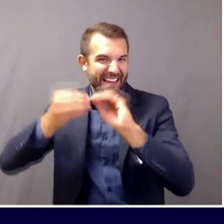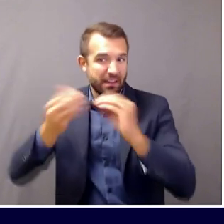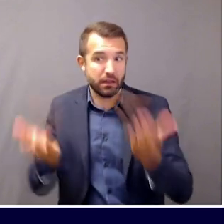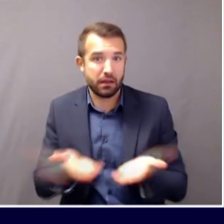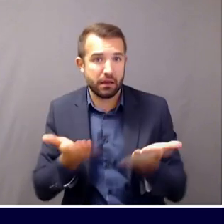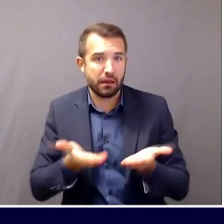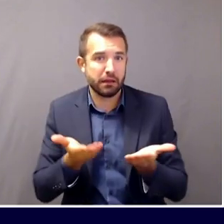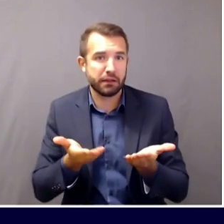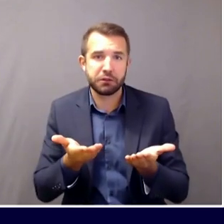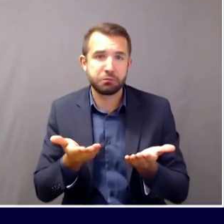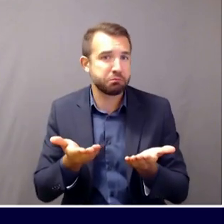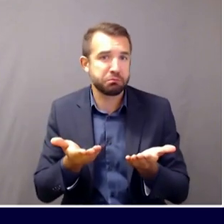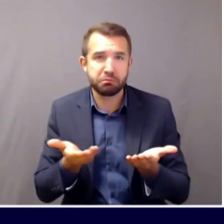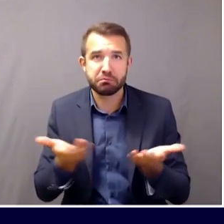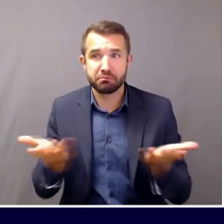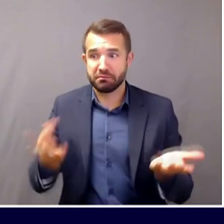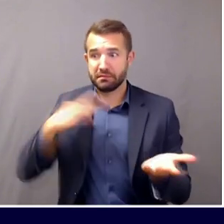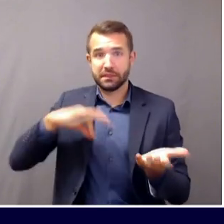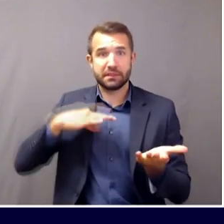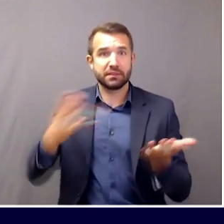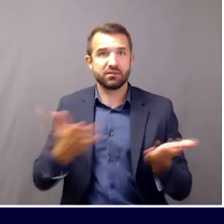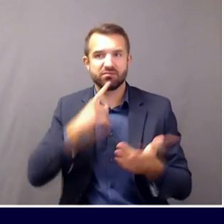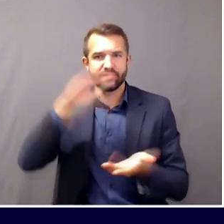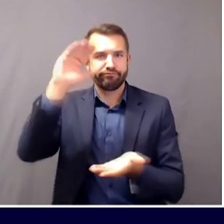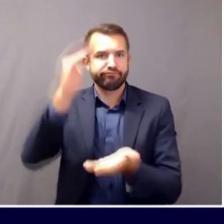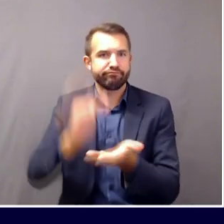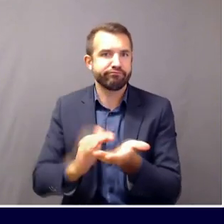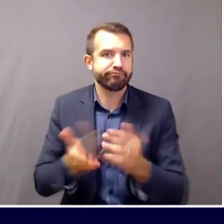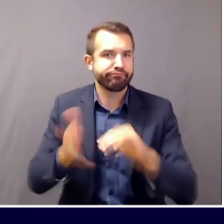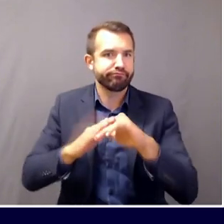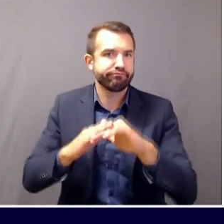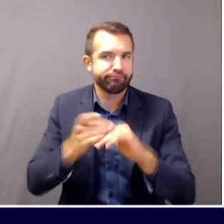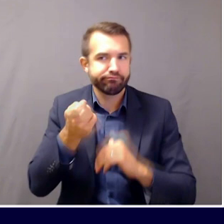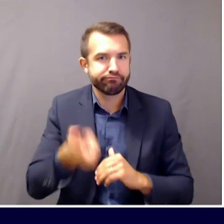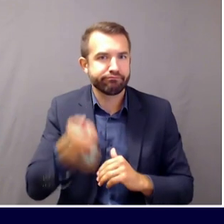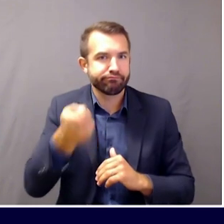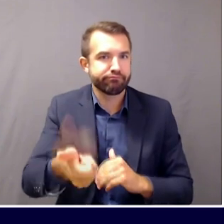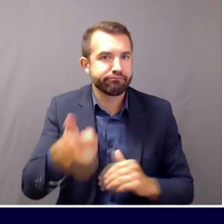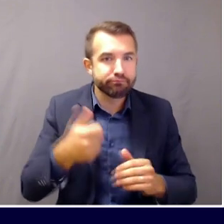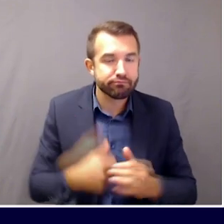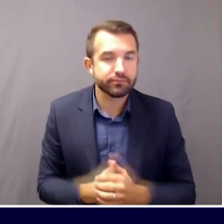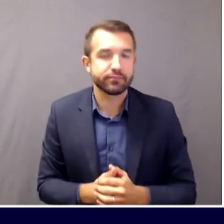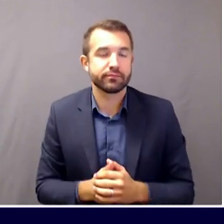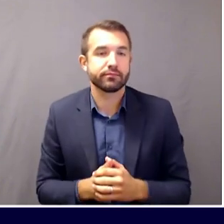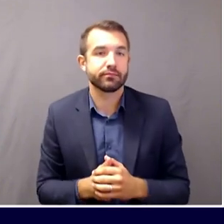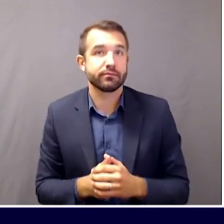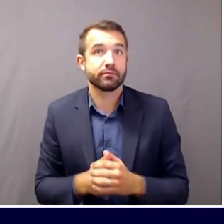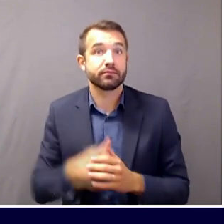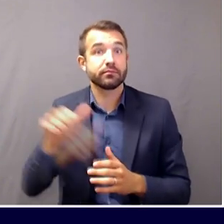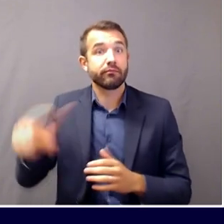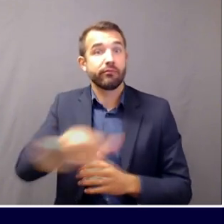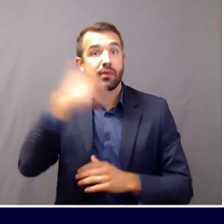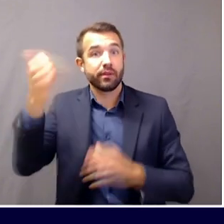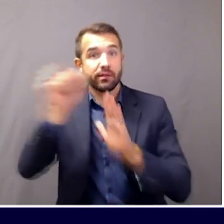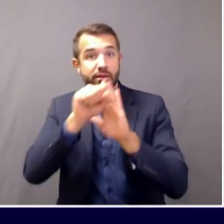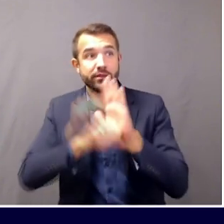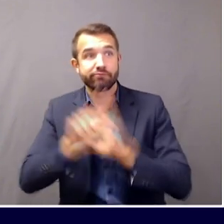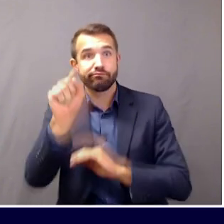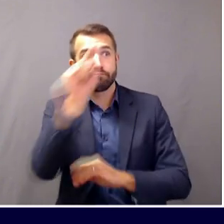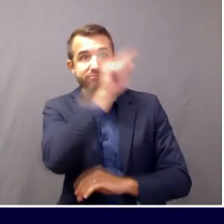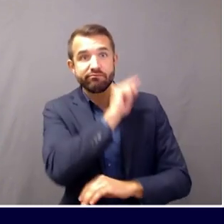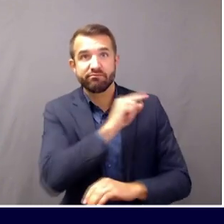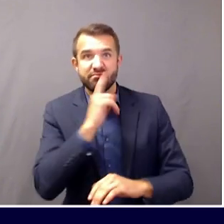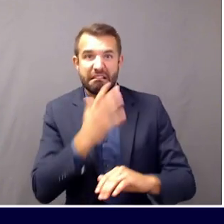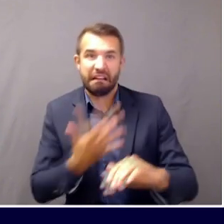But as we've seen with the COVID-19 epidemic, what's going on in other states could very quickly arrive